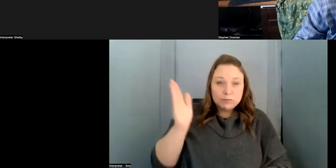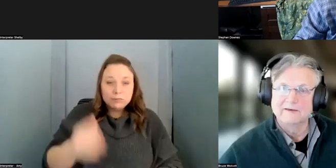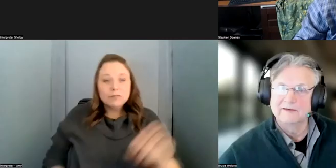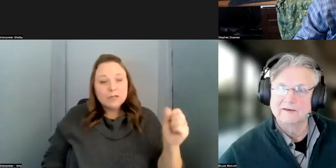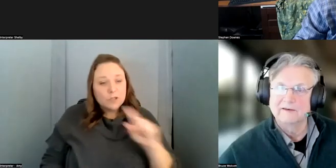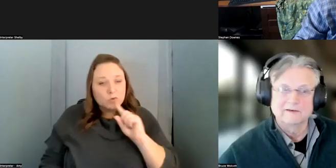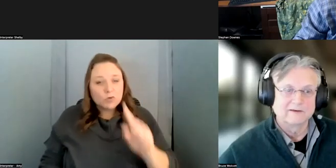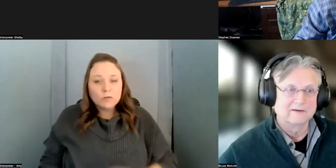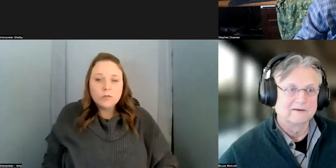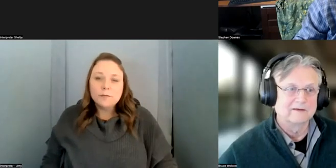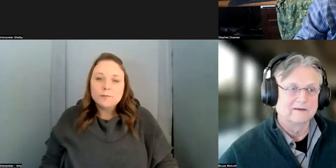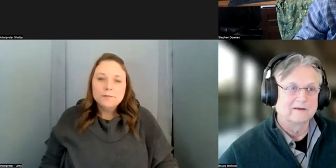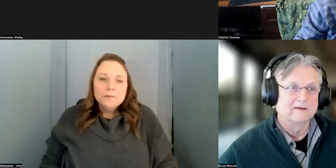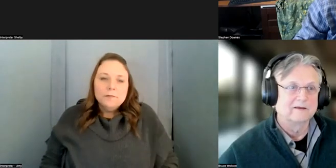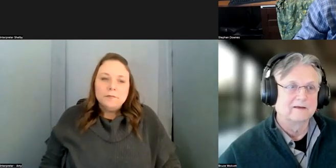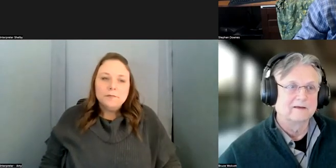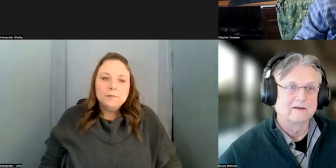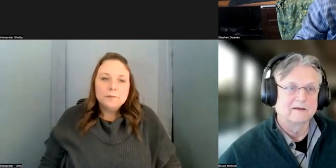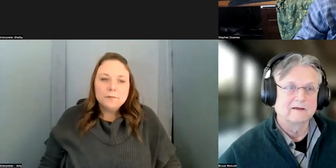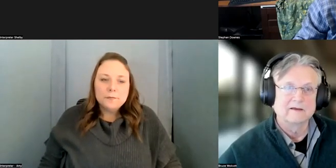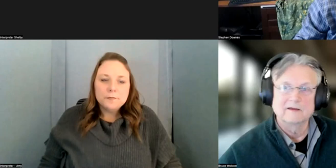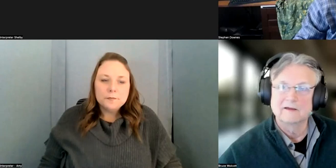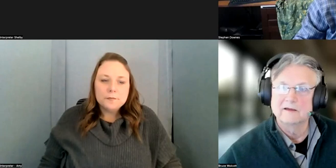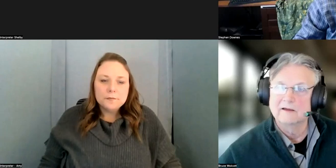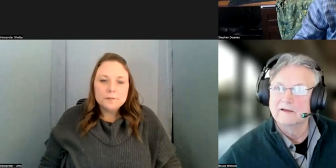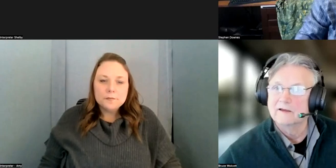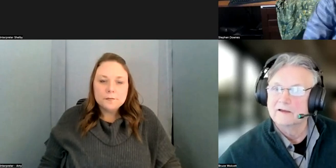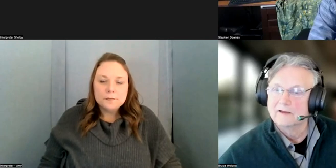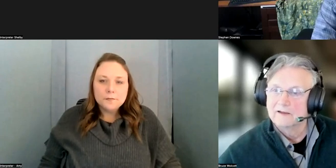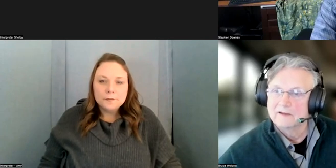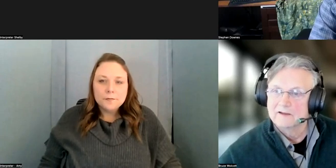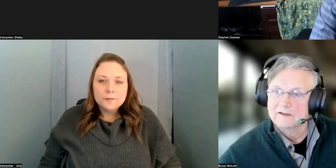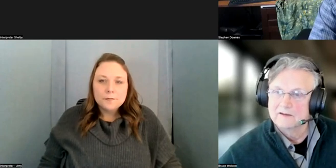i just realized i could have done that that's okay